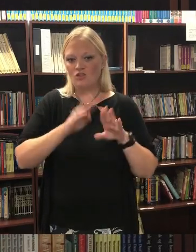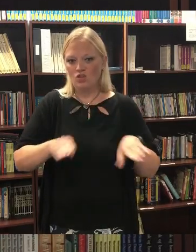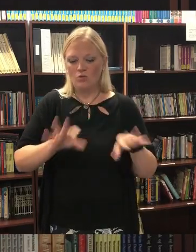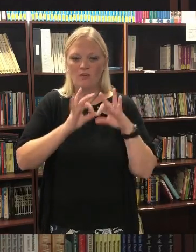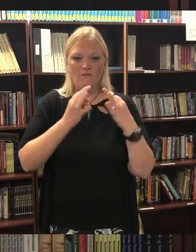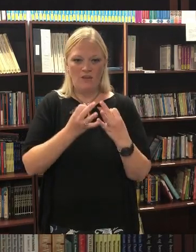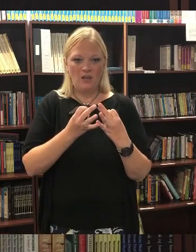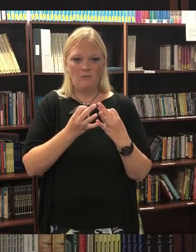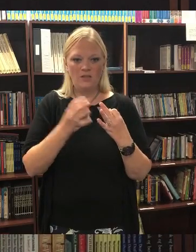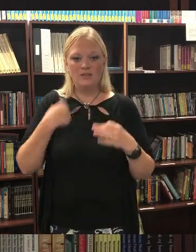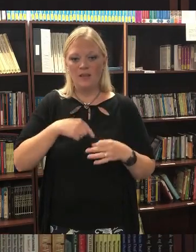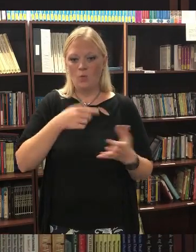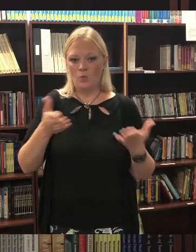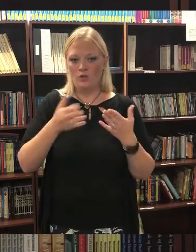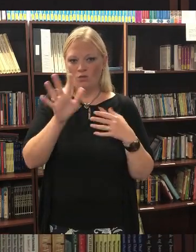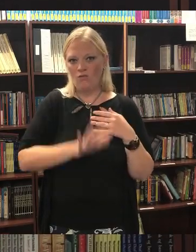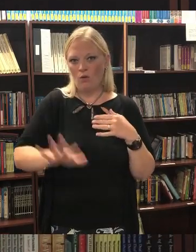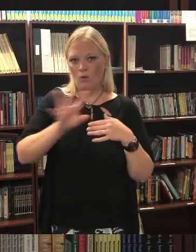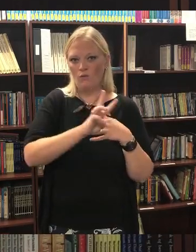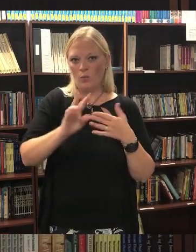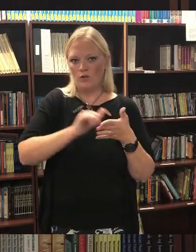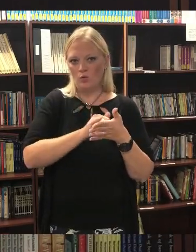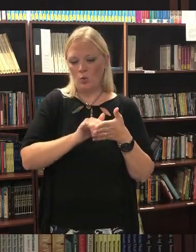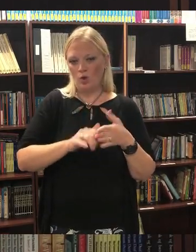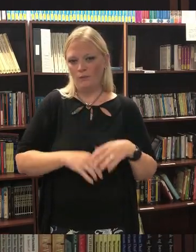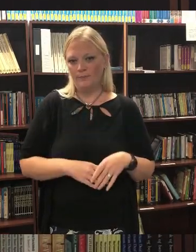and families that we serve throughout western New York.